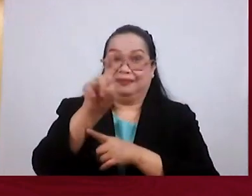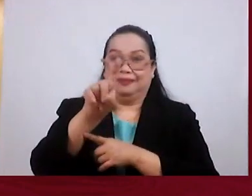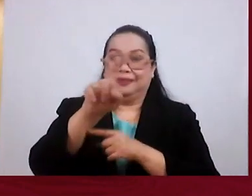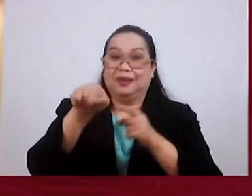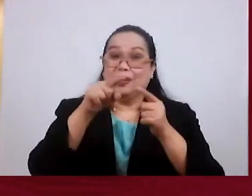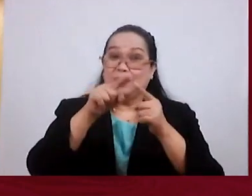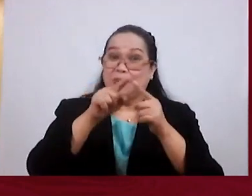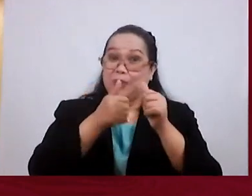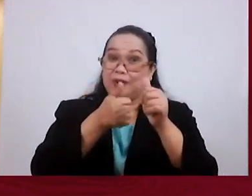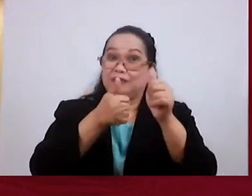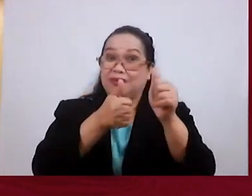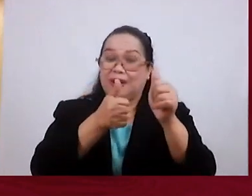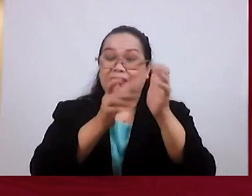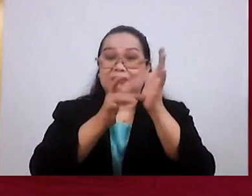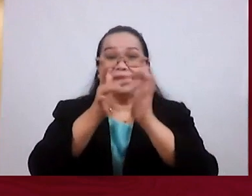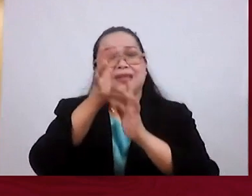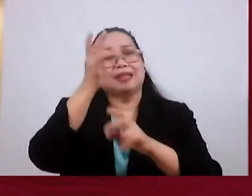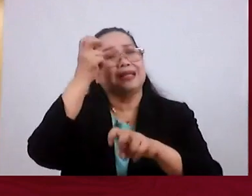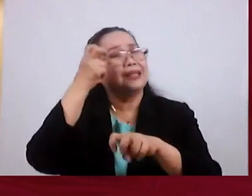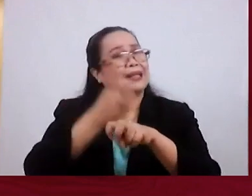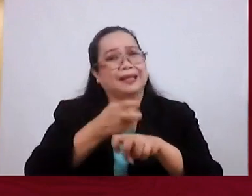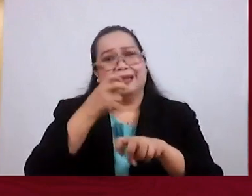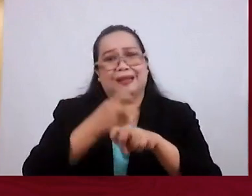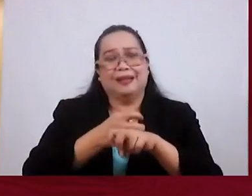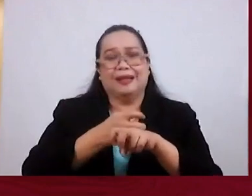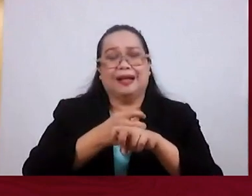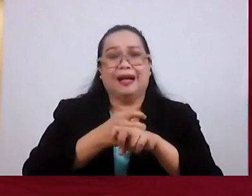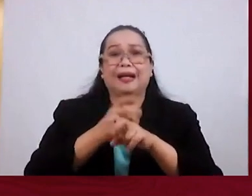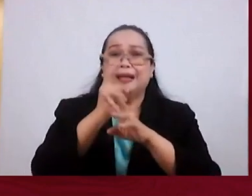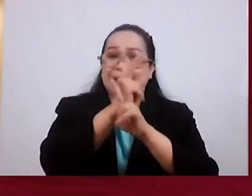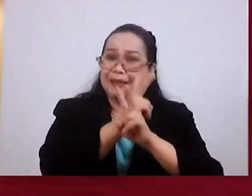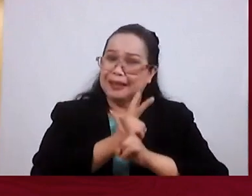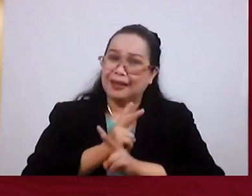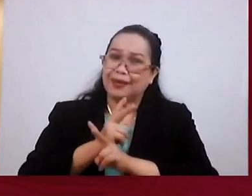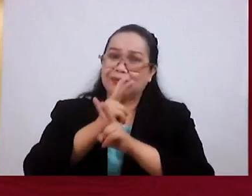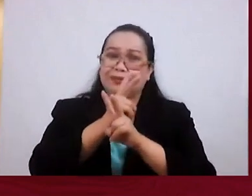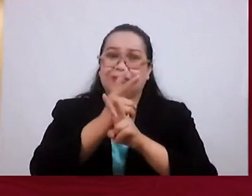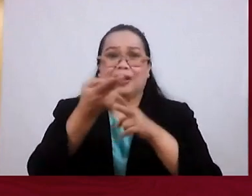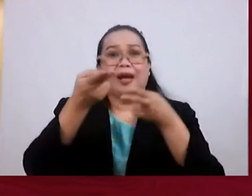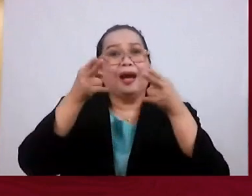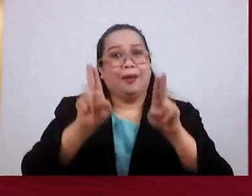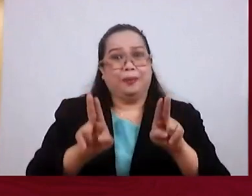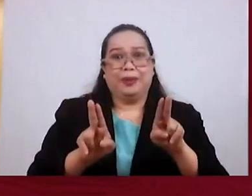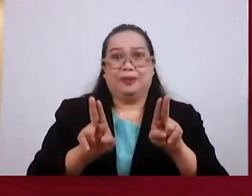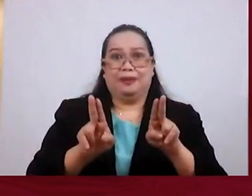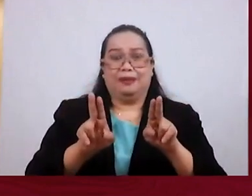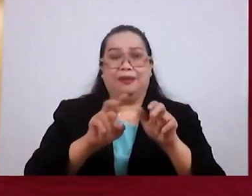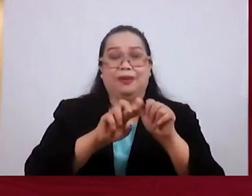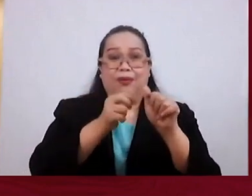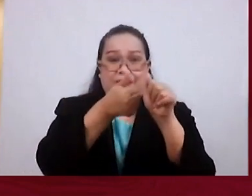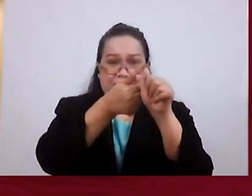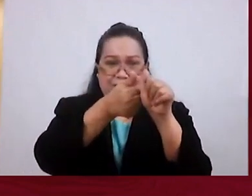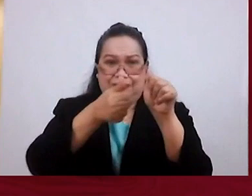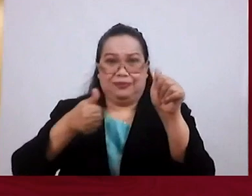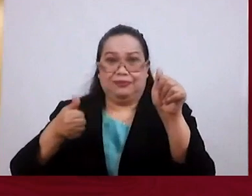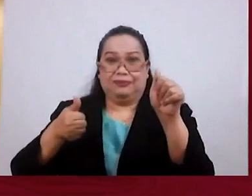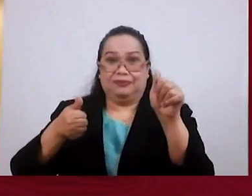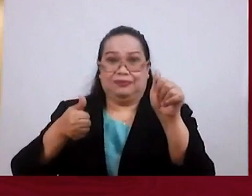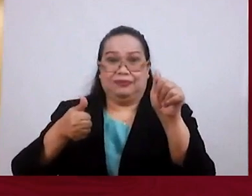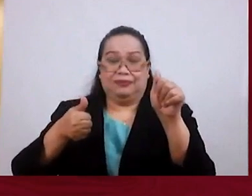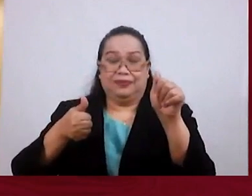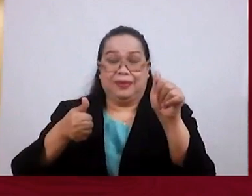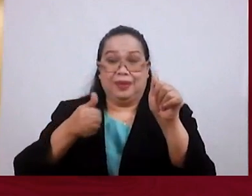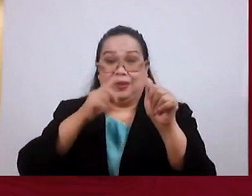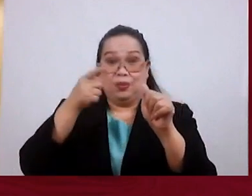when following Christ seems too hard, friends, beware the consequences of falling away. When